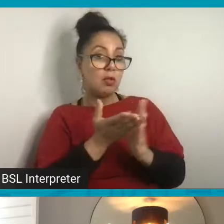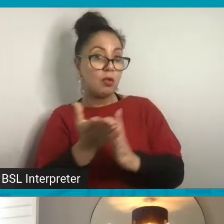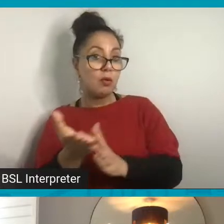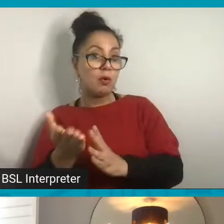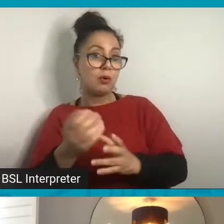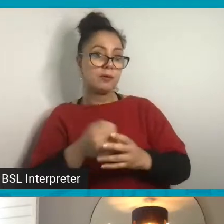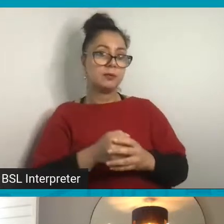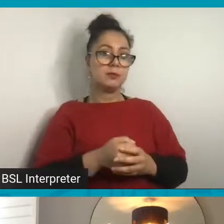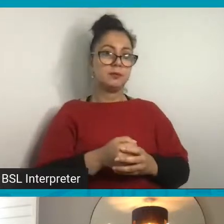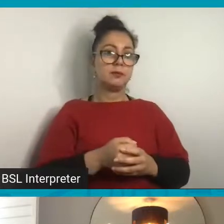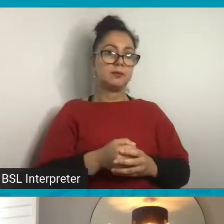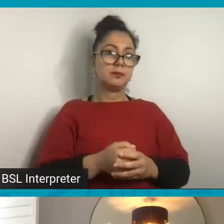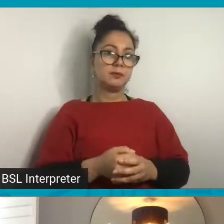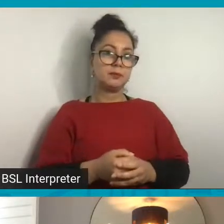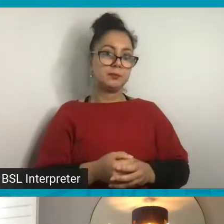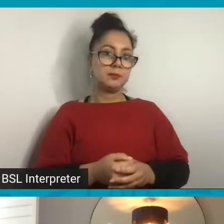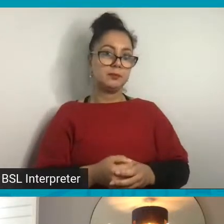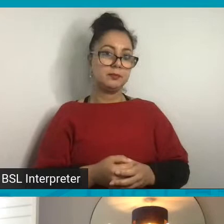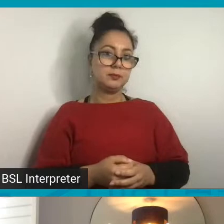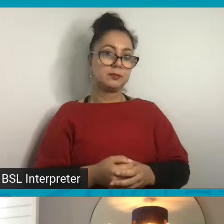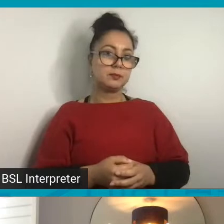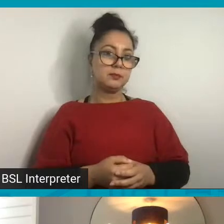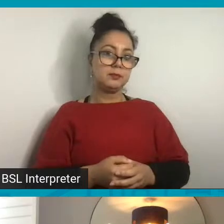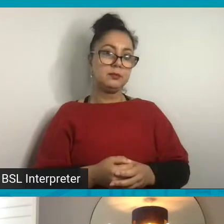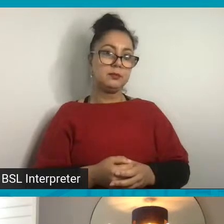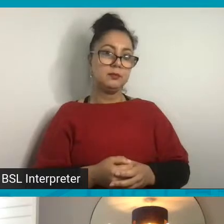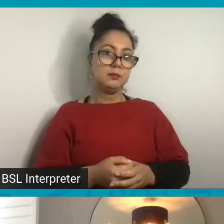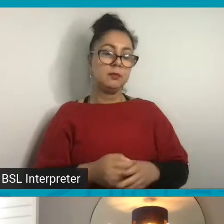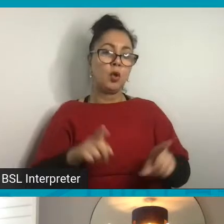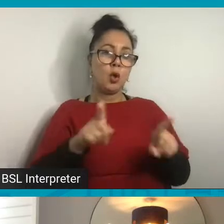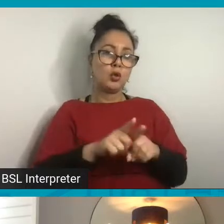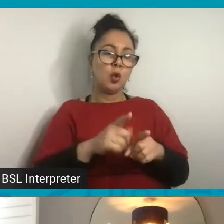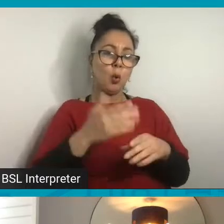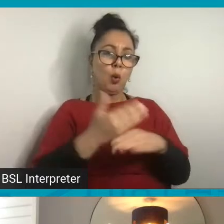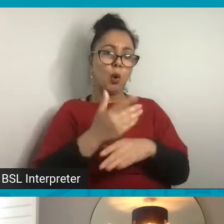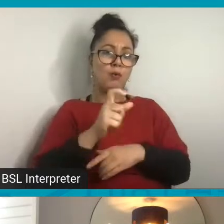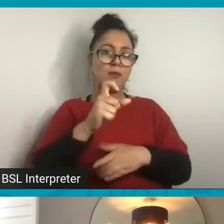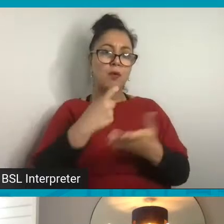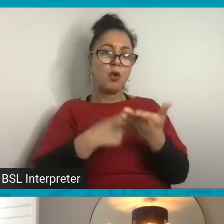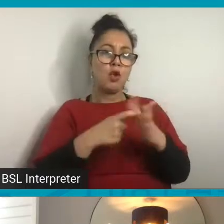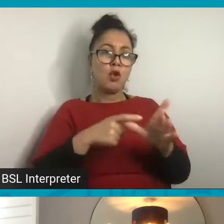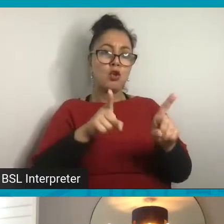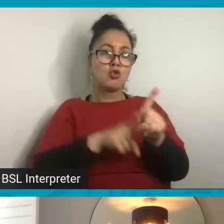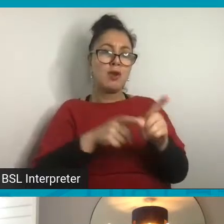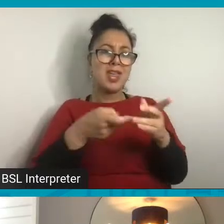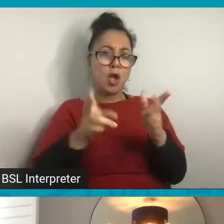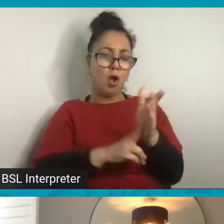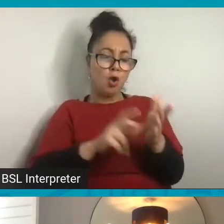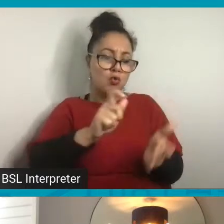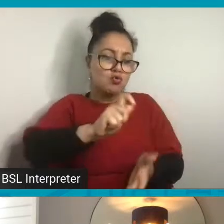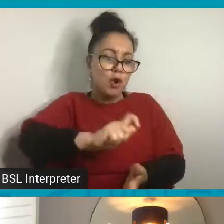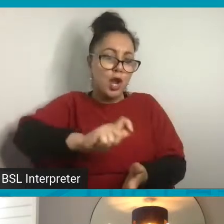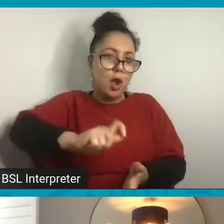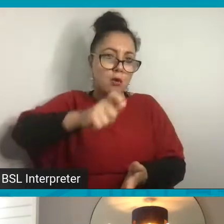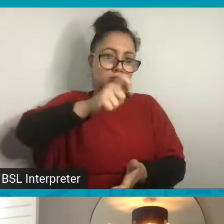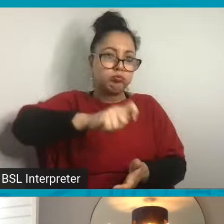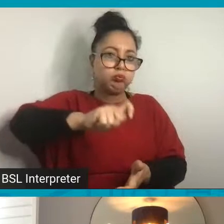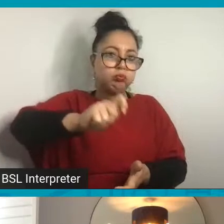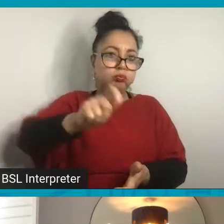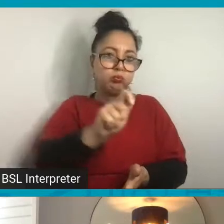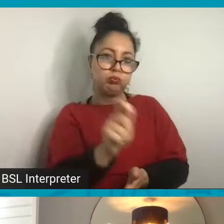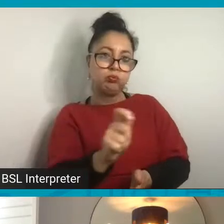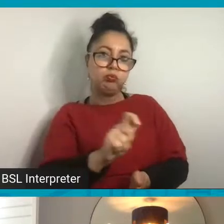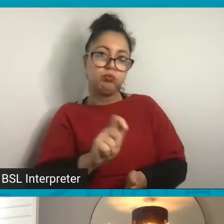with crowns as well, this idea. So I've got a crayon here. And again, you'll see that